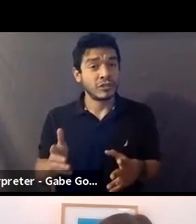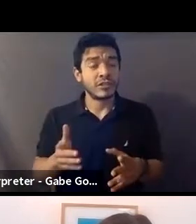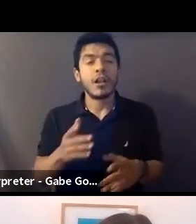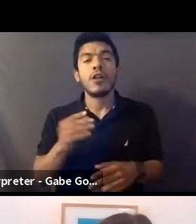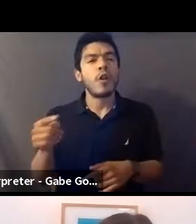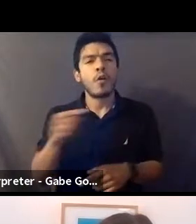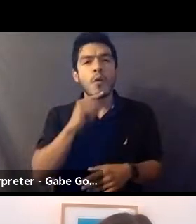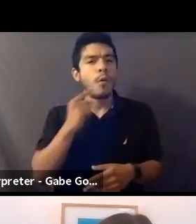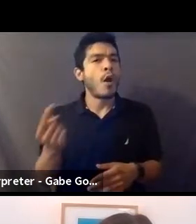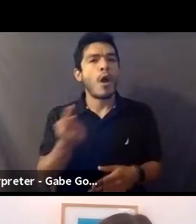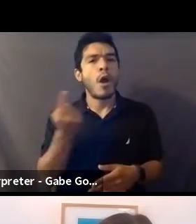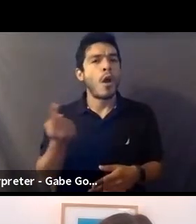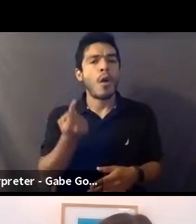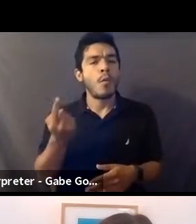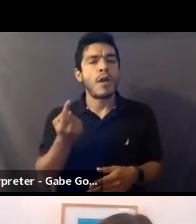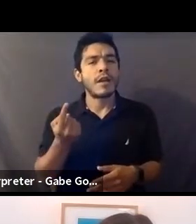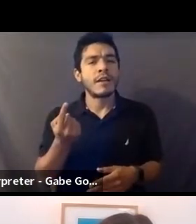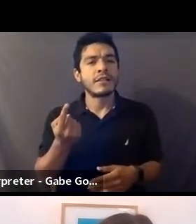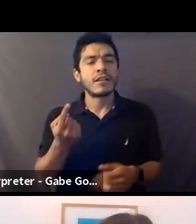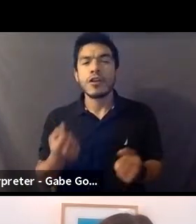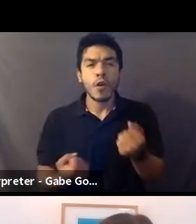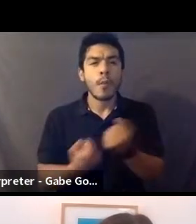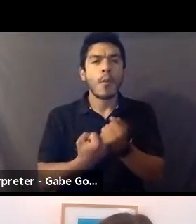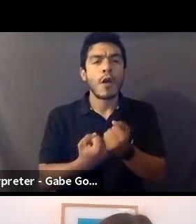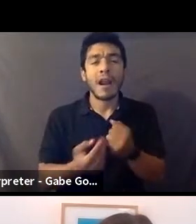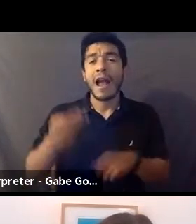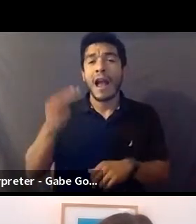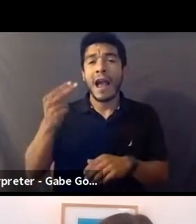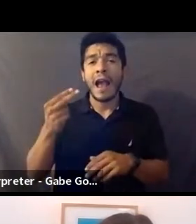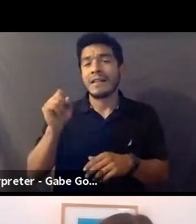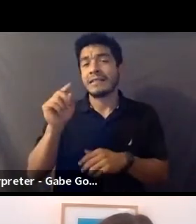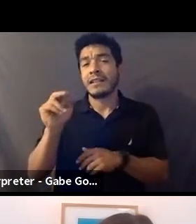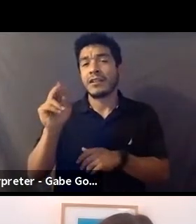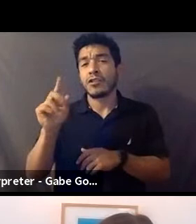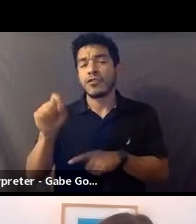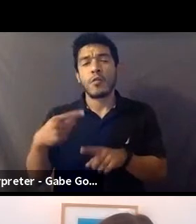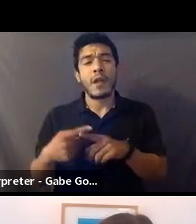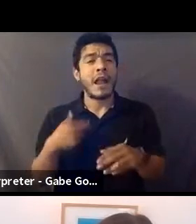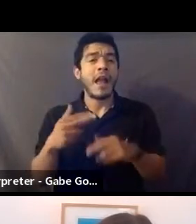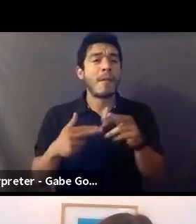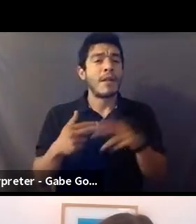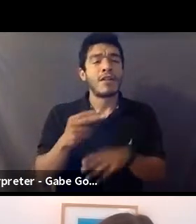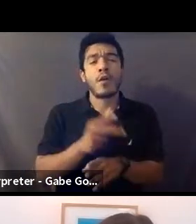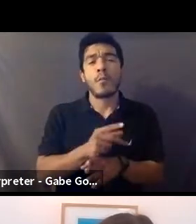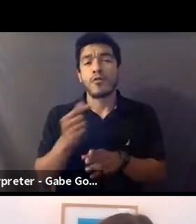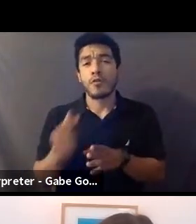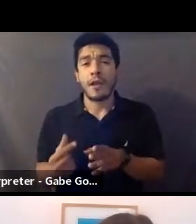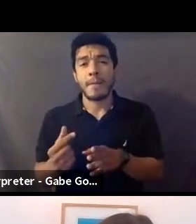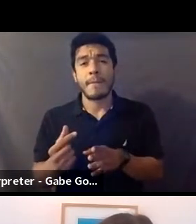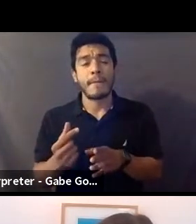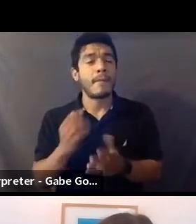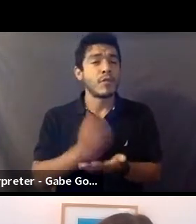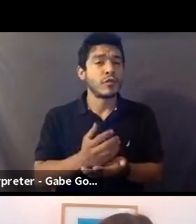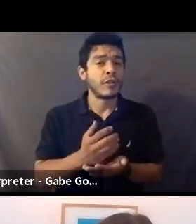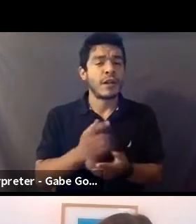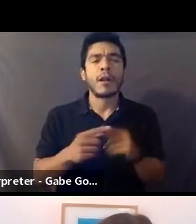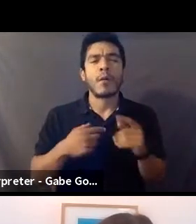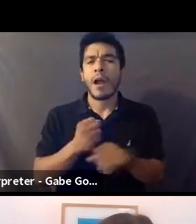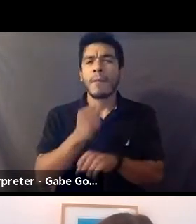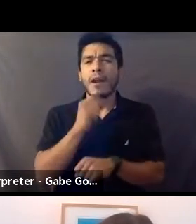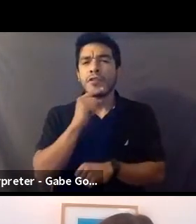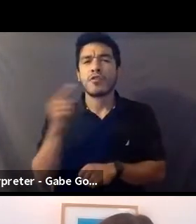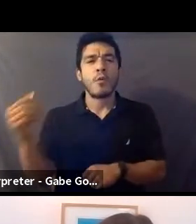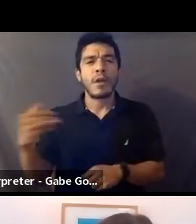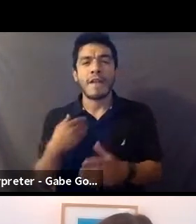stand behind very high standards when we're building a registry or, uh, an accreditation program, but we want to make sure that there is an expanding